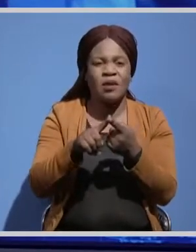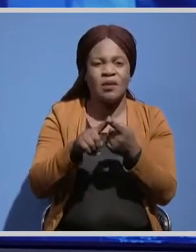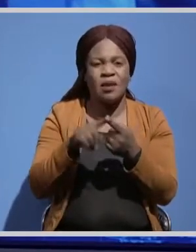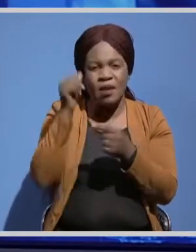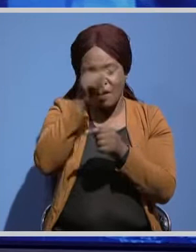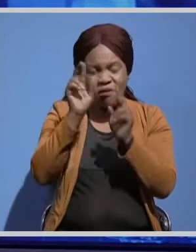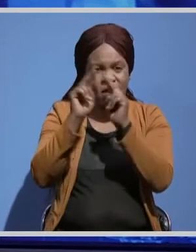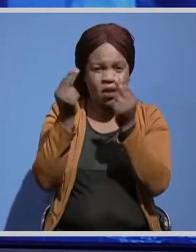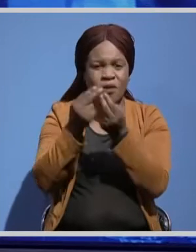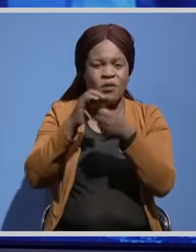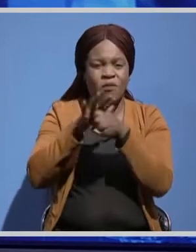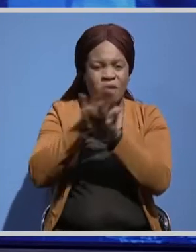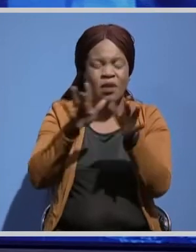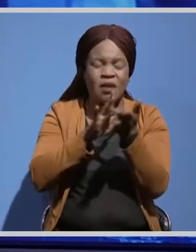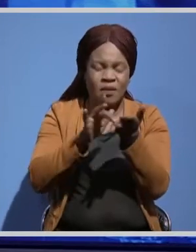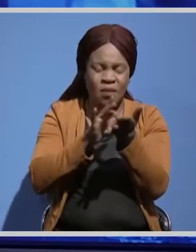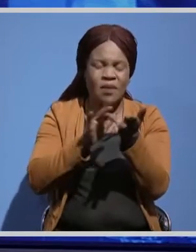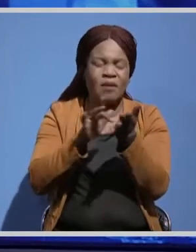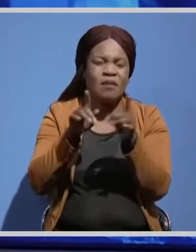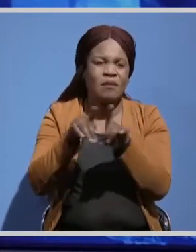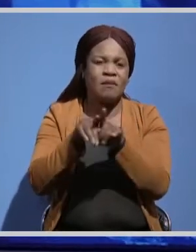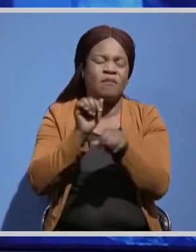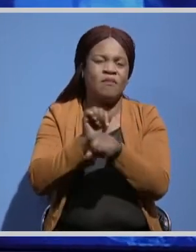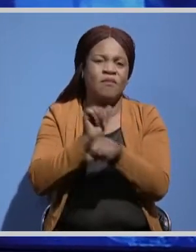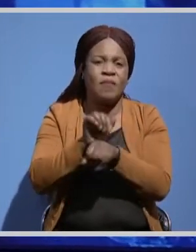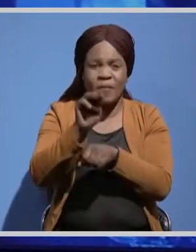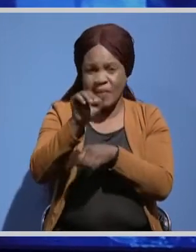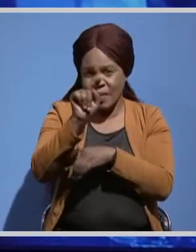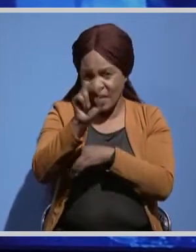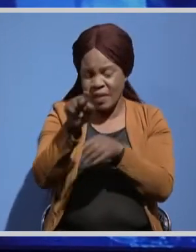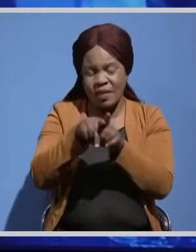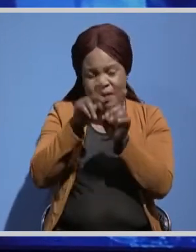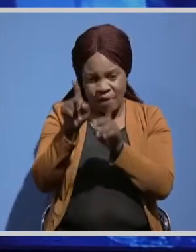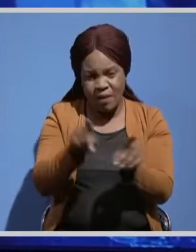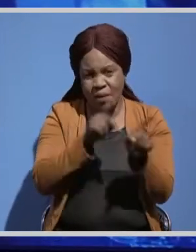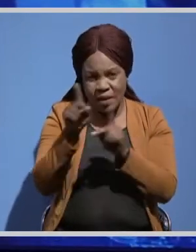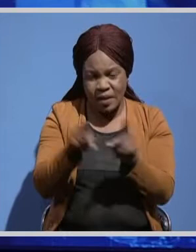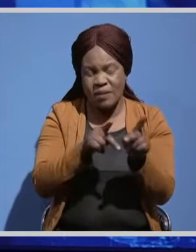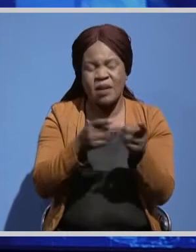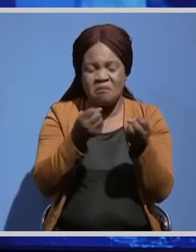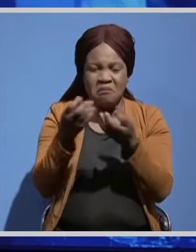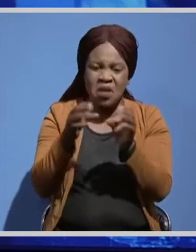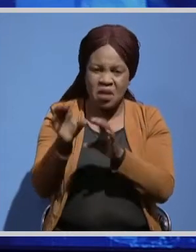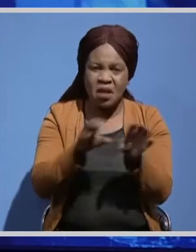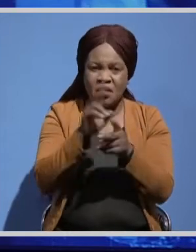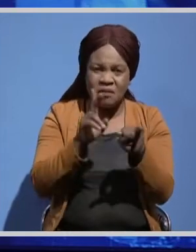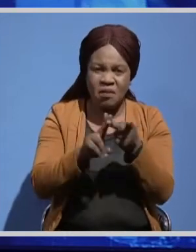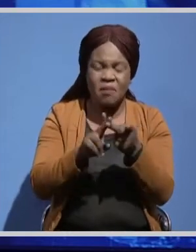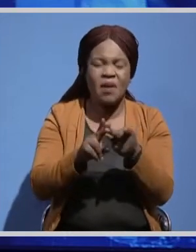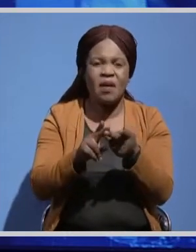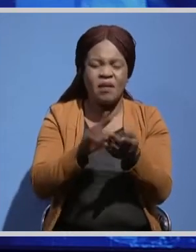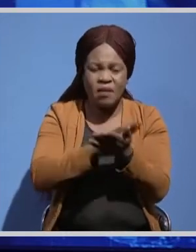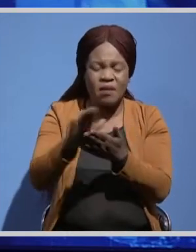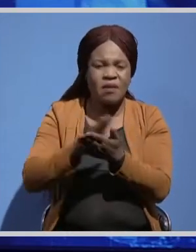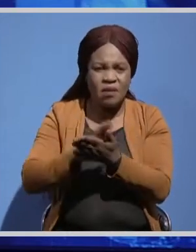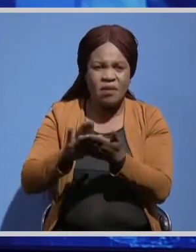vaccine acquisition and deployment. He says MTN has also participated in a number of activities such as disinfection of public